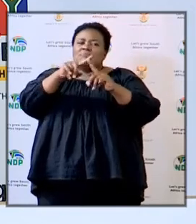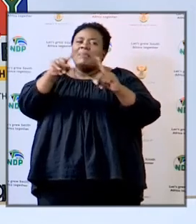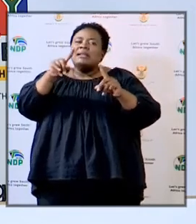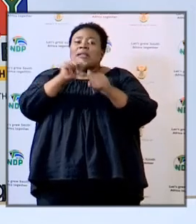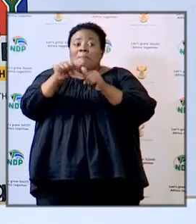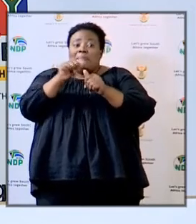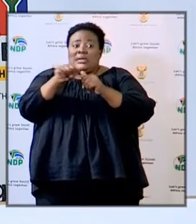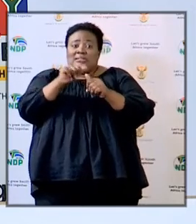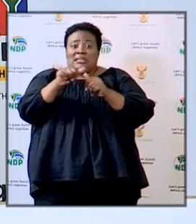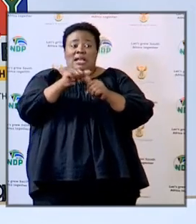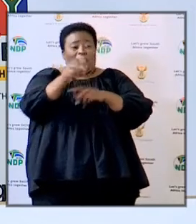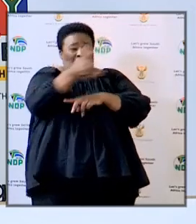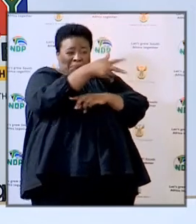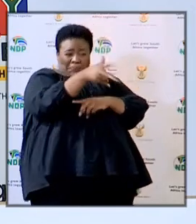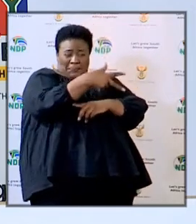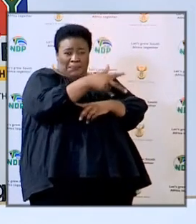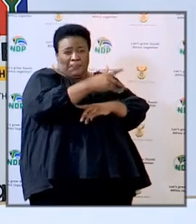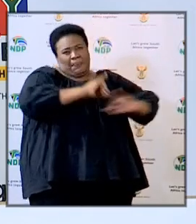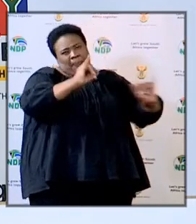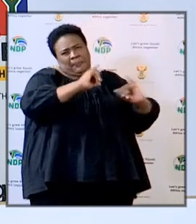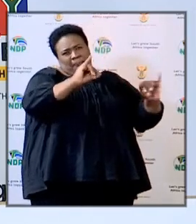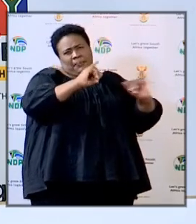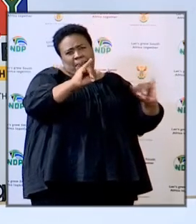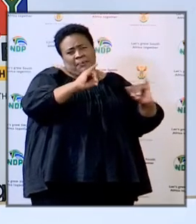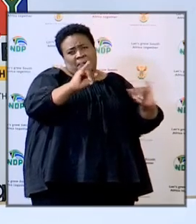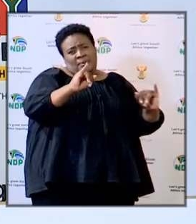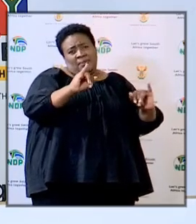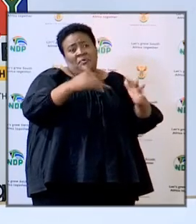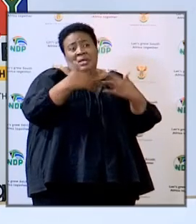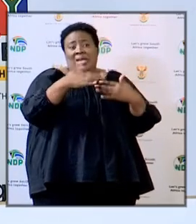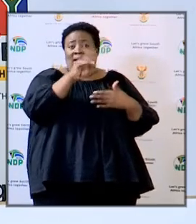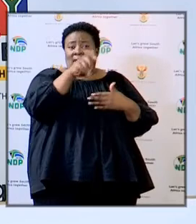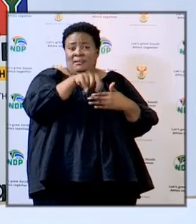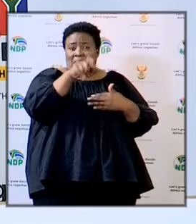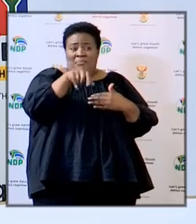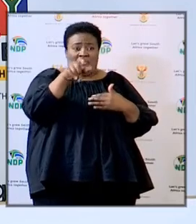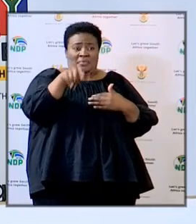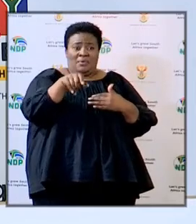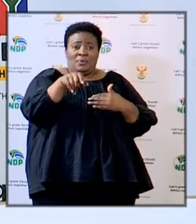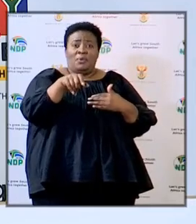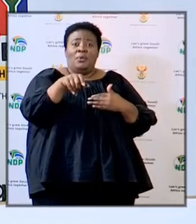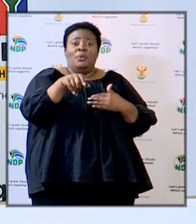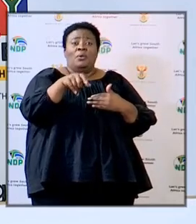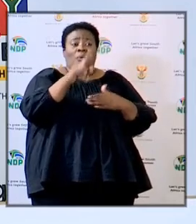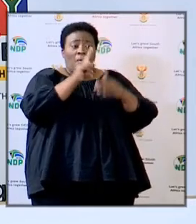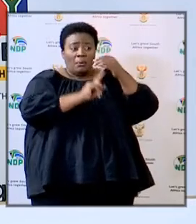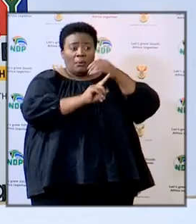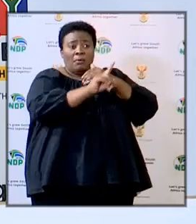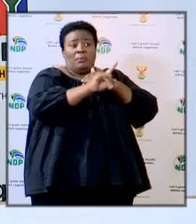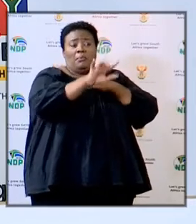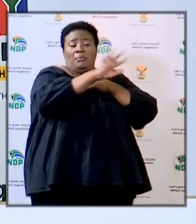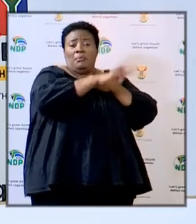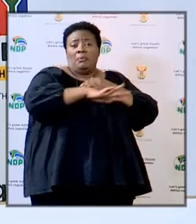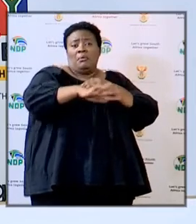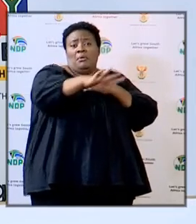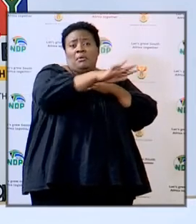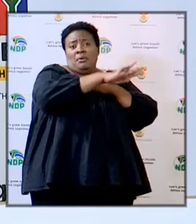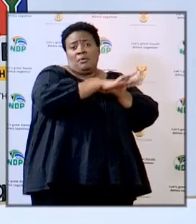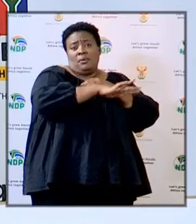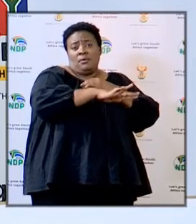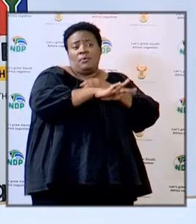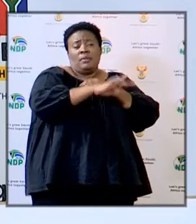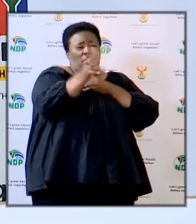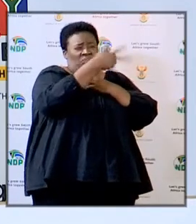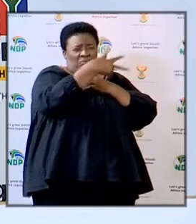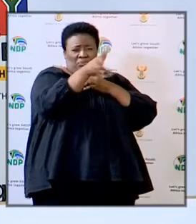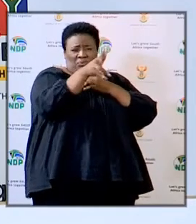of anyone who will be occupying facilities that are fumigated and it is on